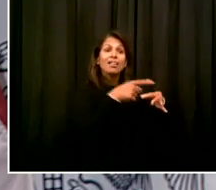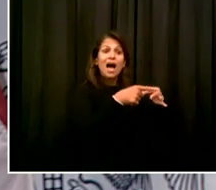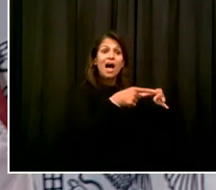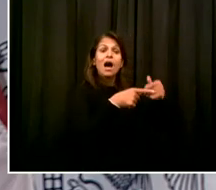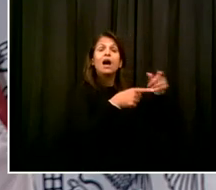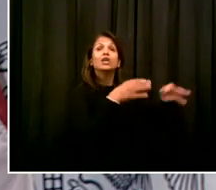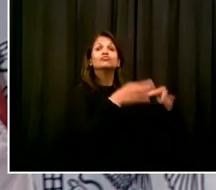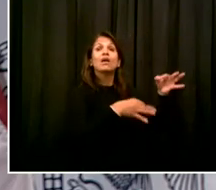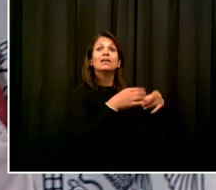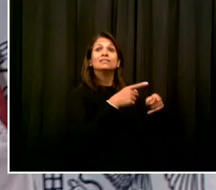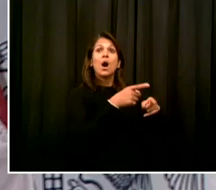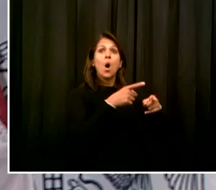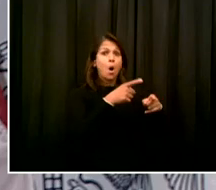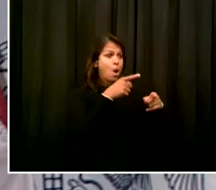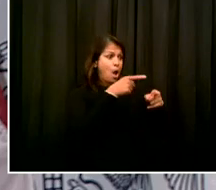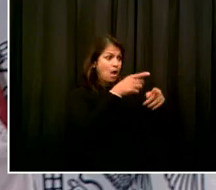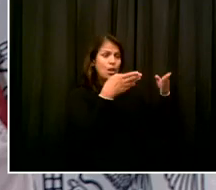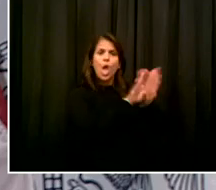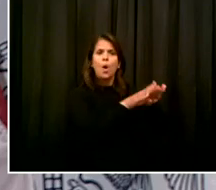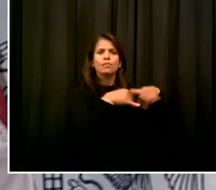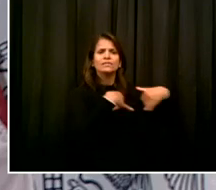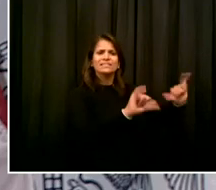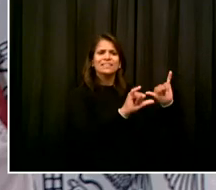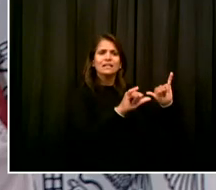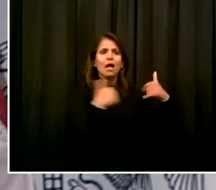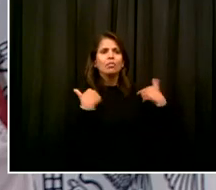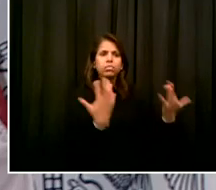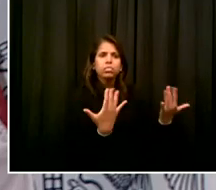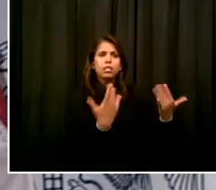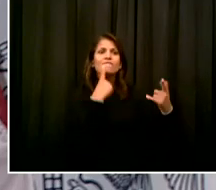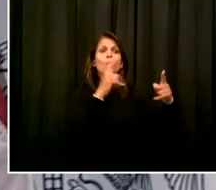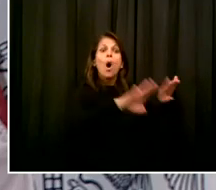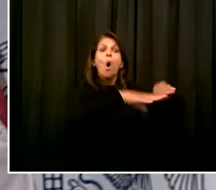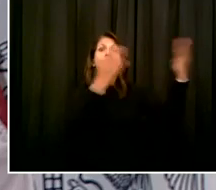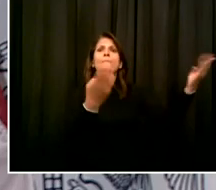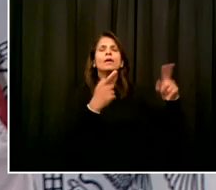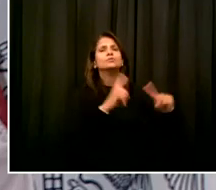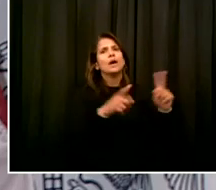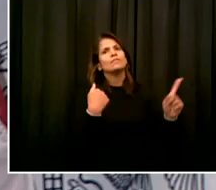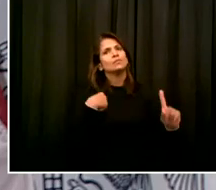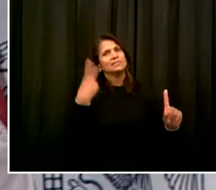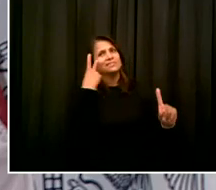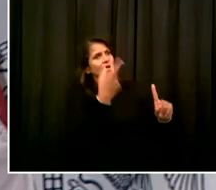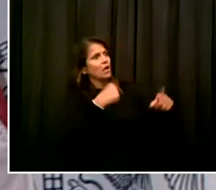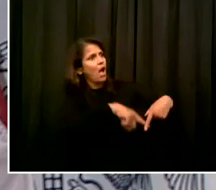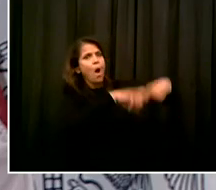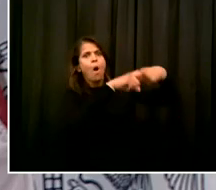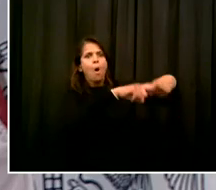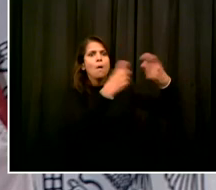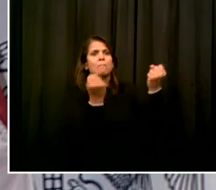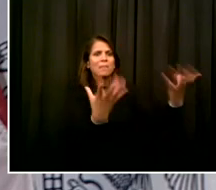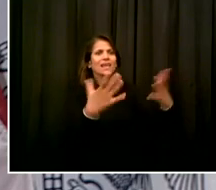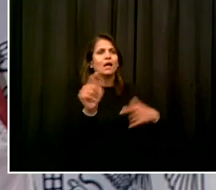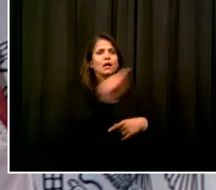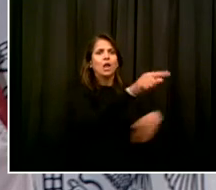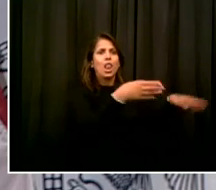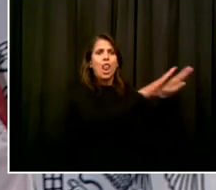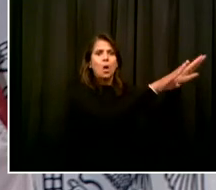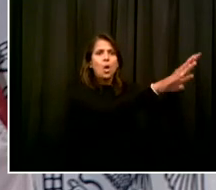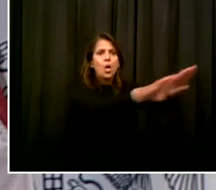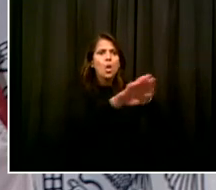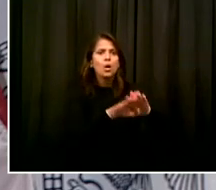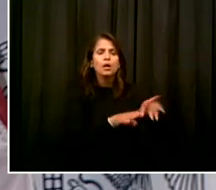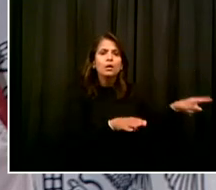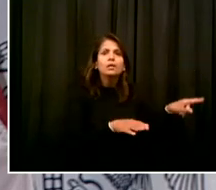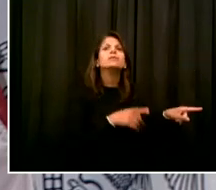obviously had a huge disruption. mean, everyone saw it in everything. And the normal process of disciplinary